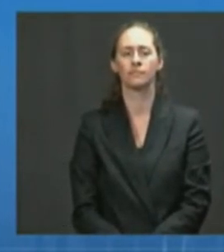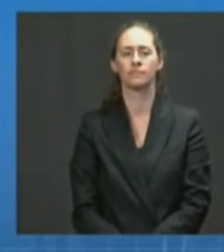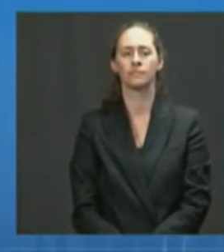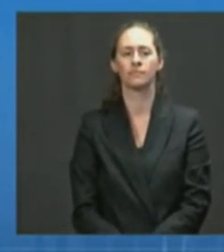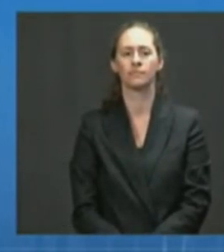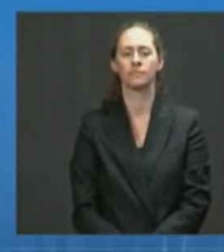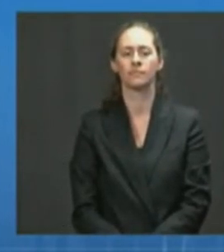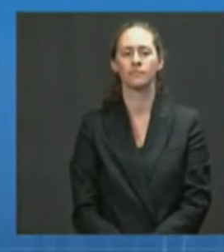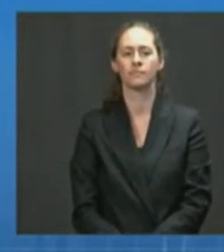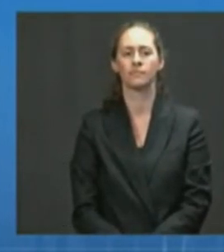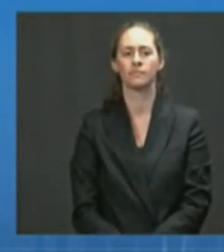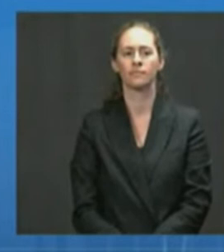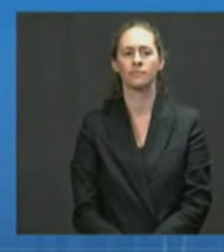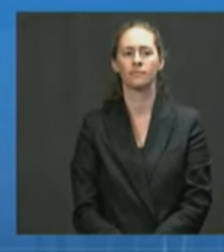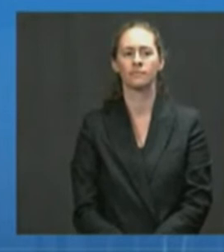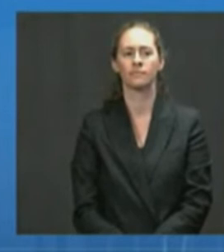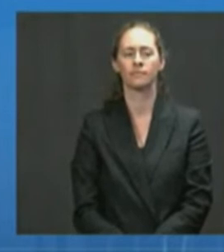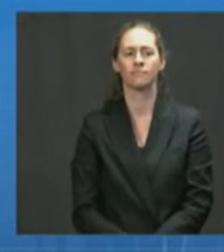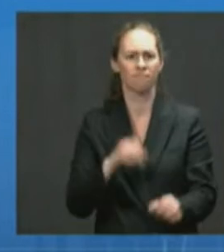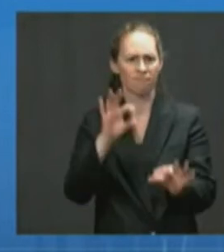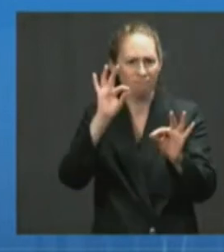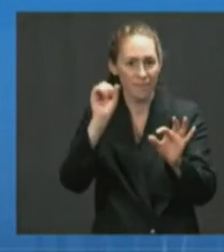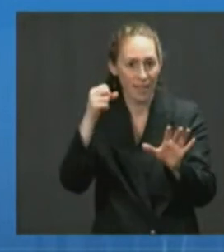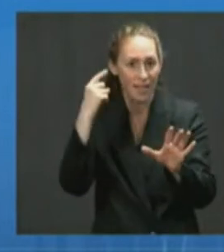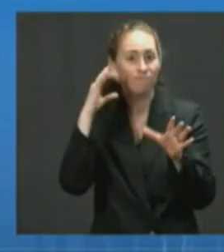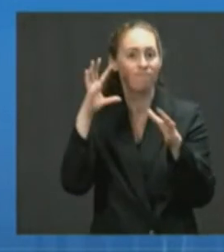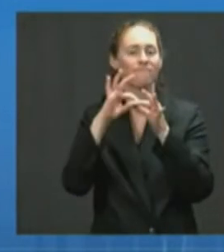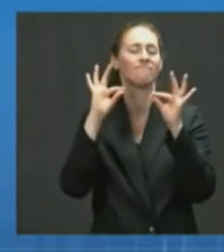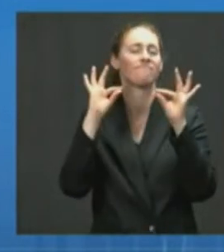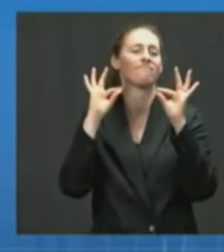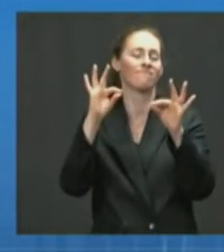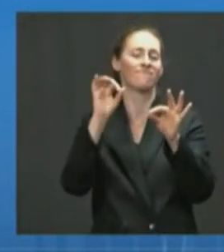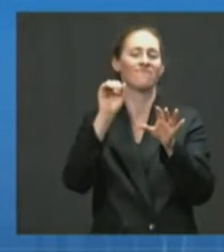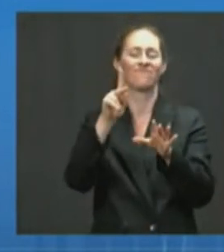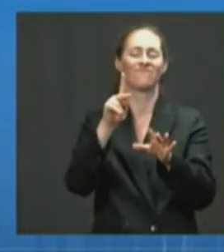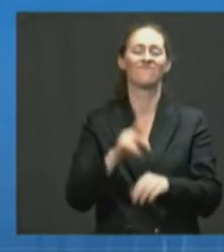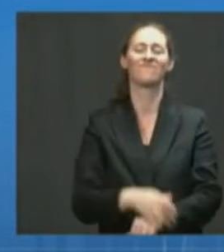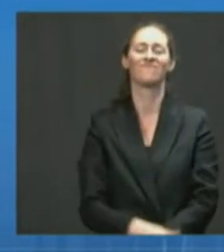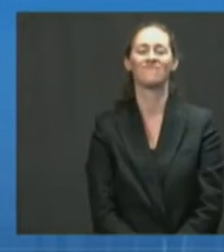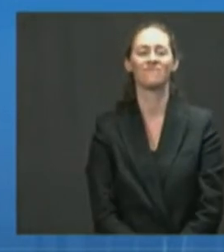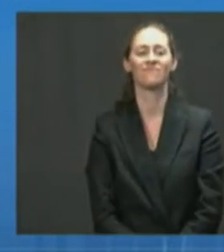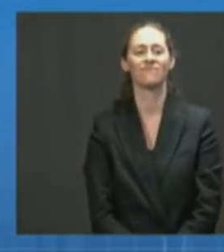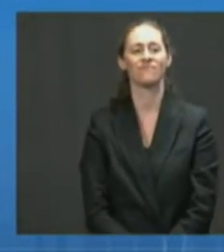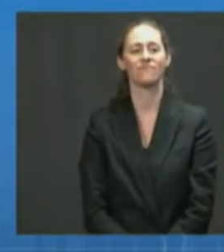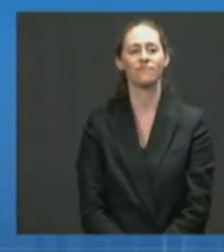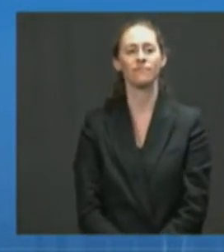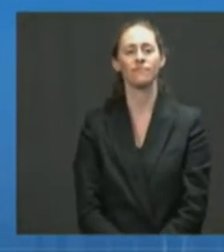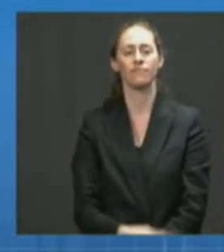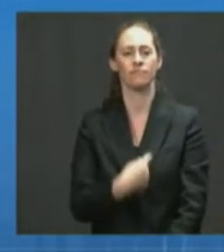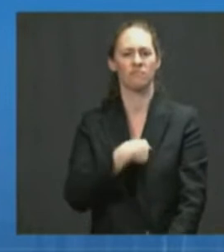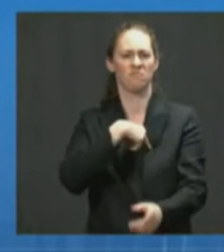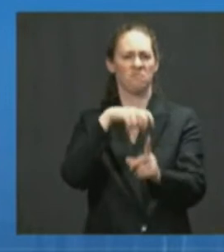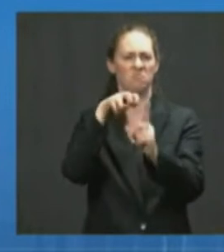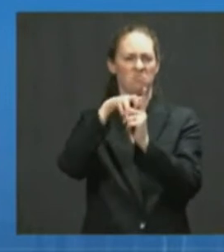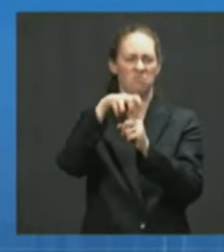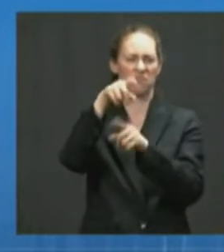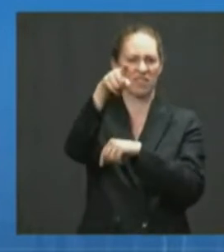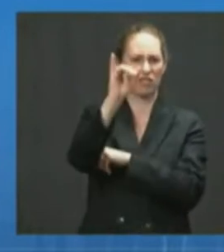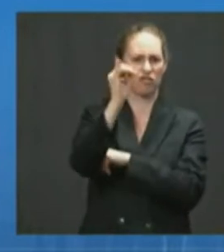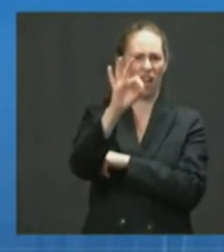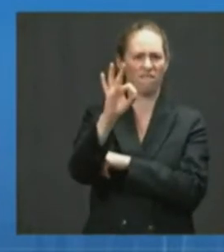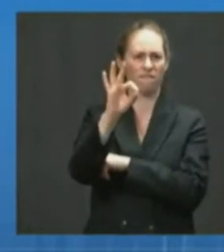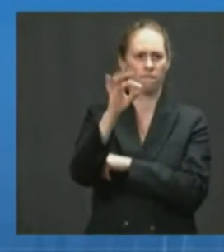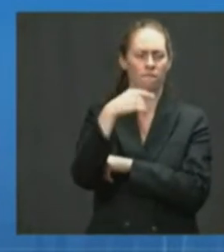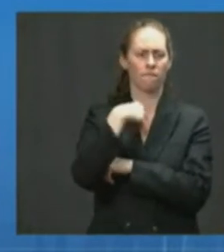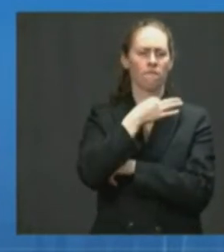Hi, can you hear me? Yes. Okay, thanks. This is for Jeff, probably. One specific and one general question. The